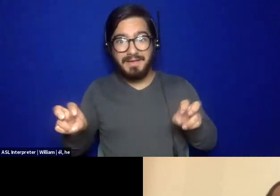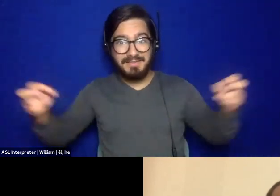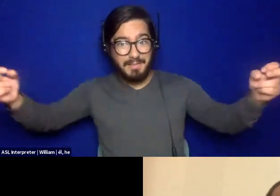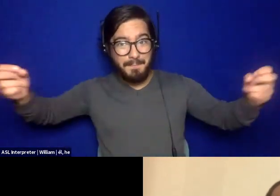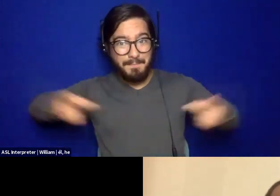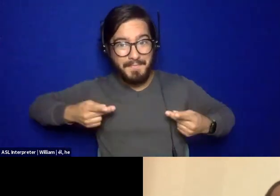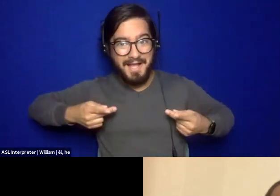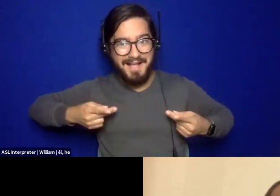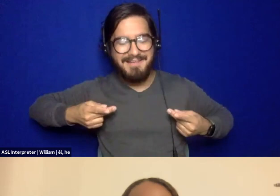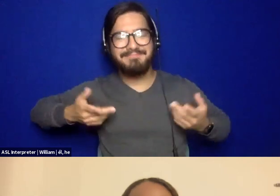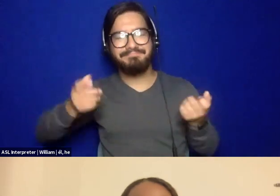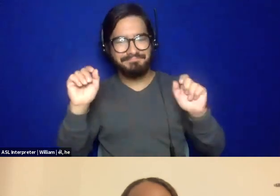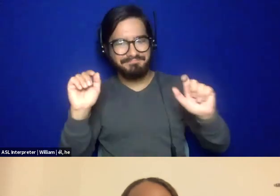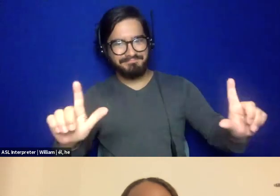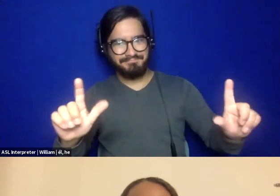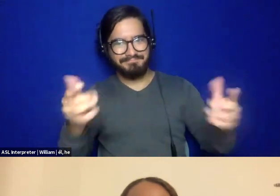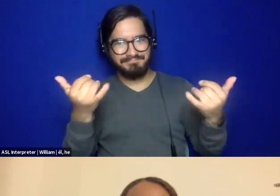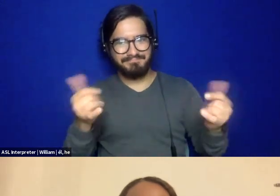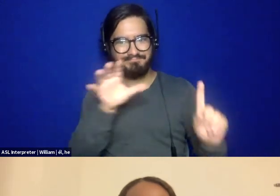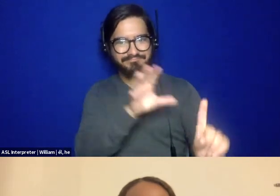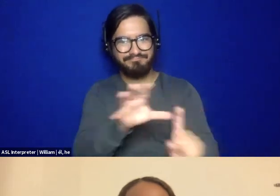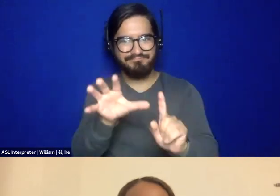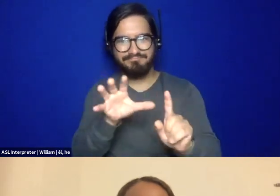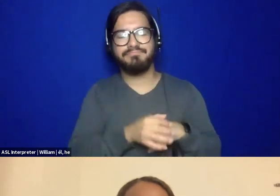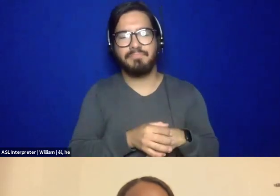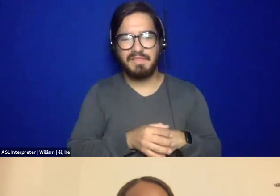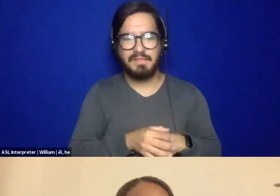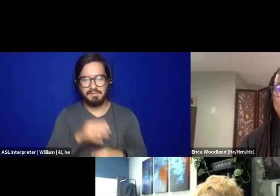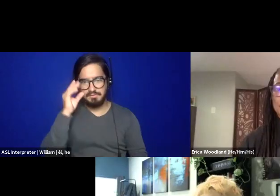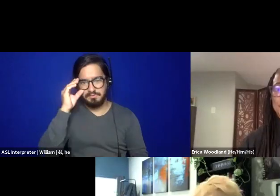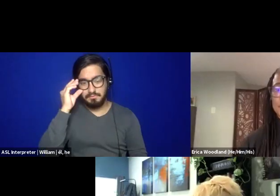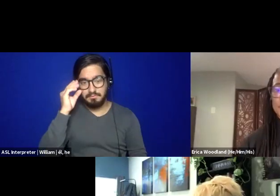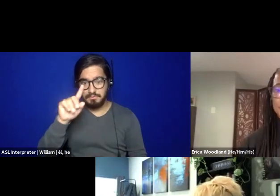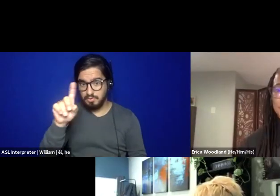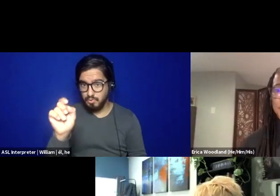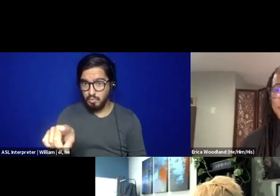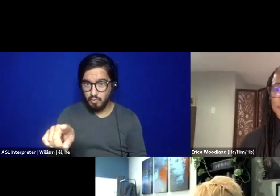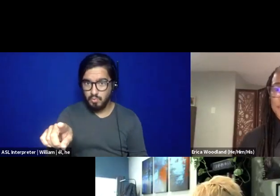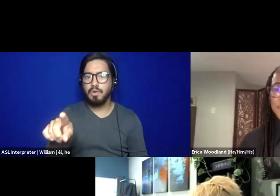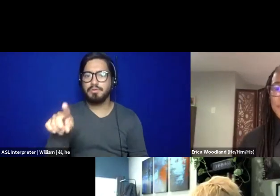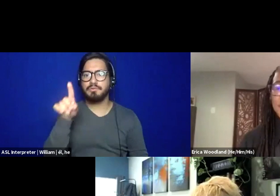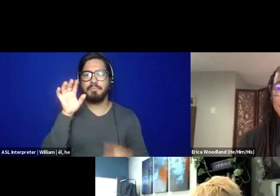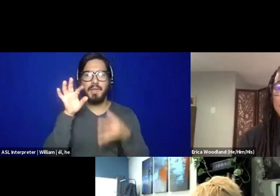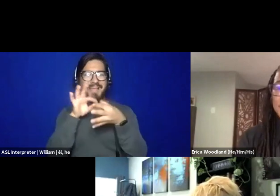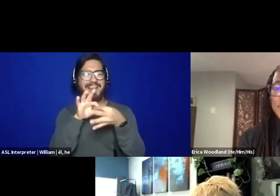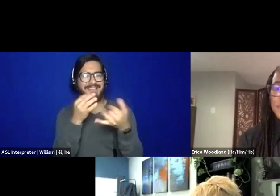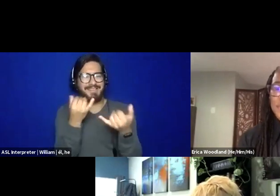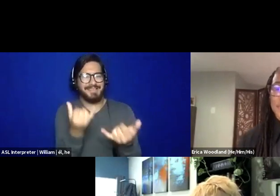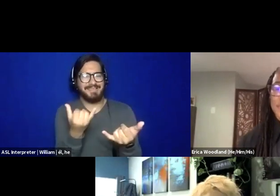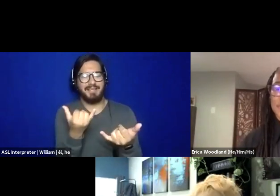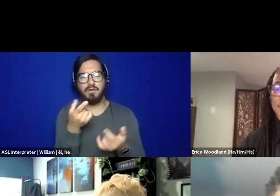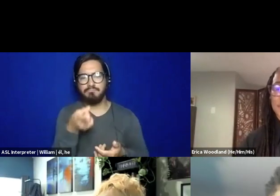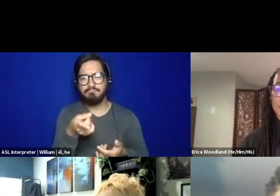uh, to come on screen. Uh, cause I have a question that kind of falls right into this. And that question